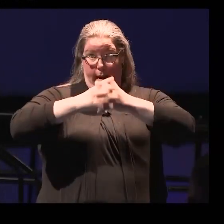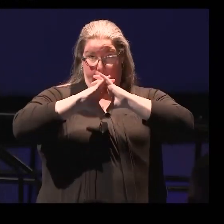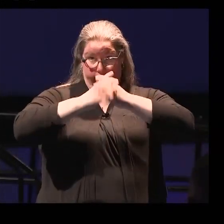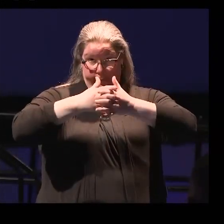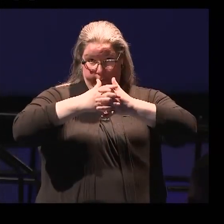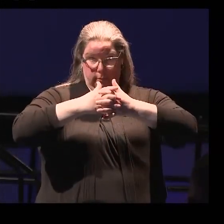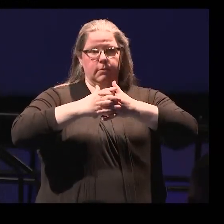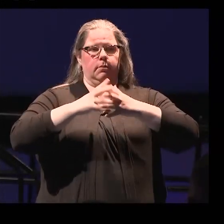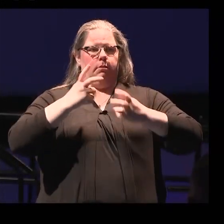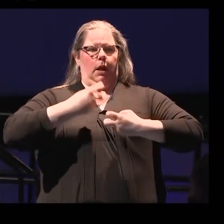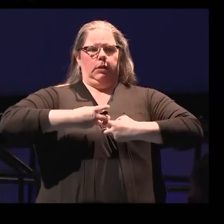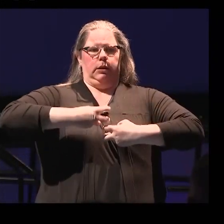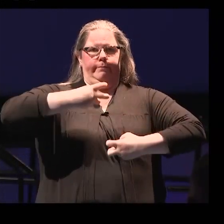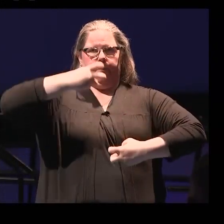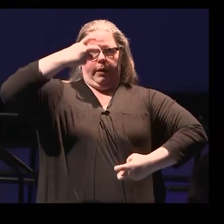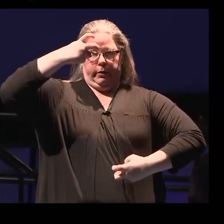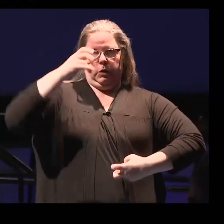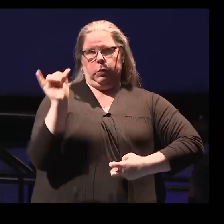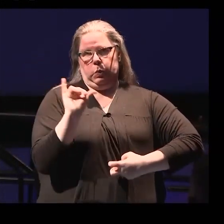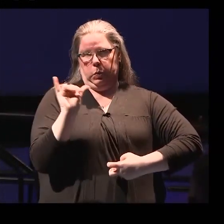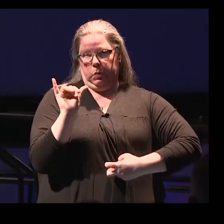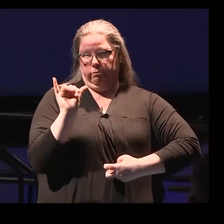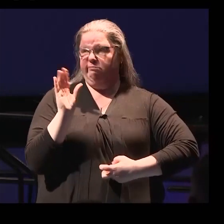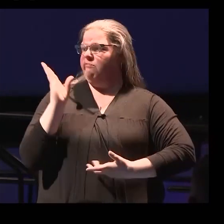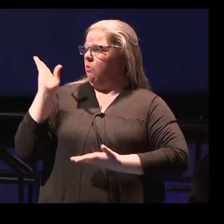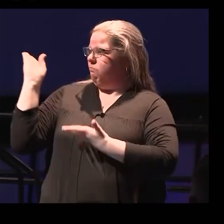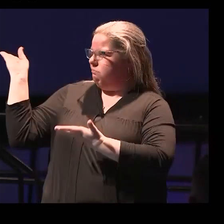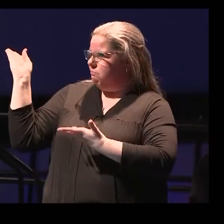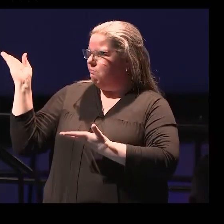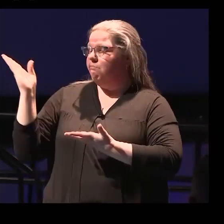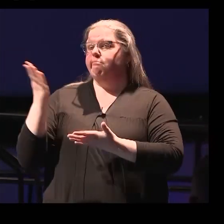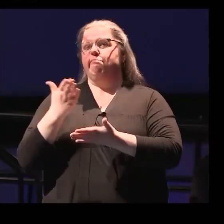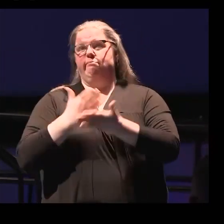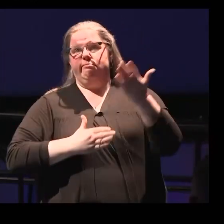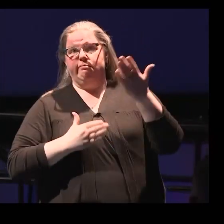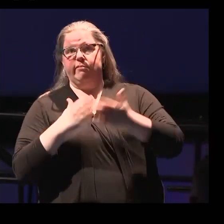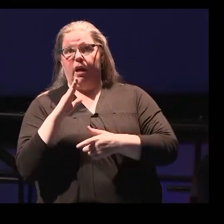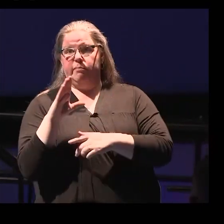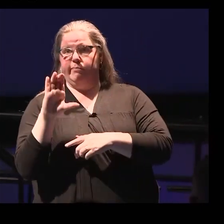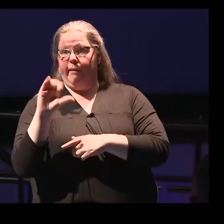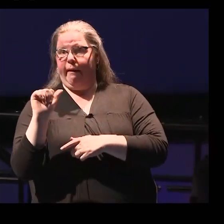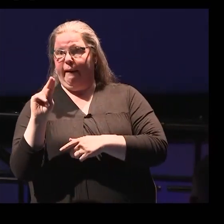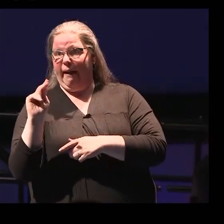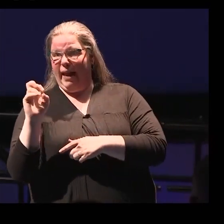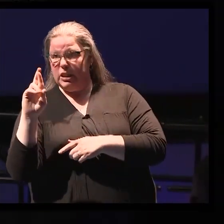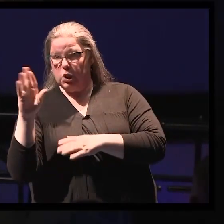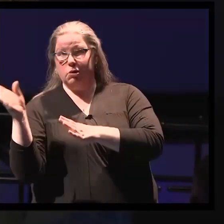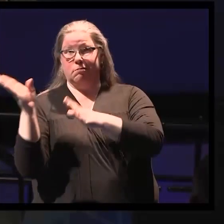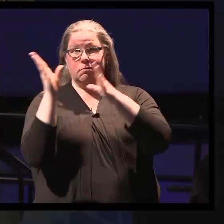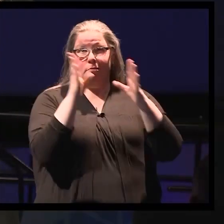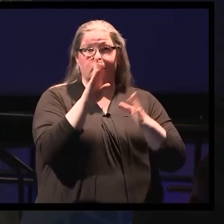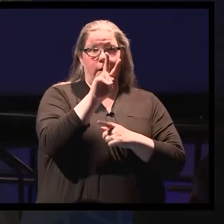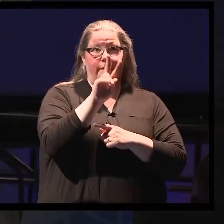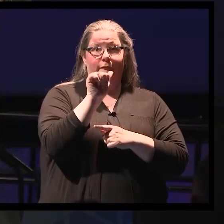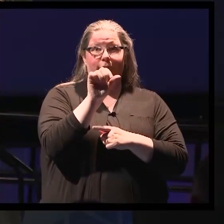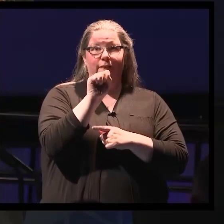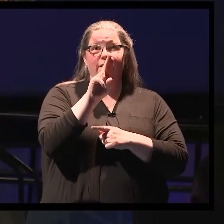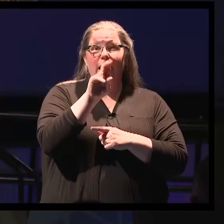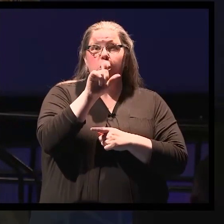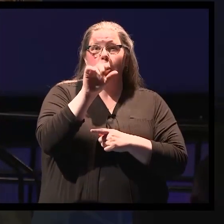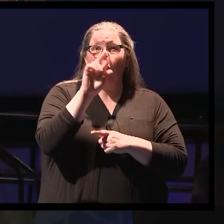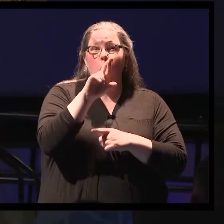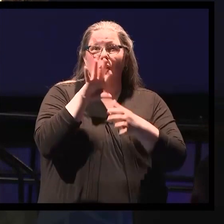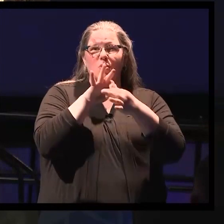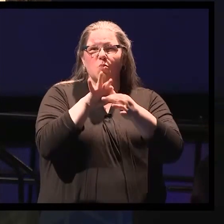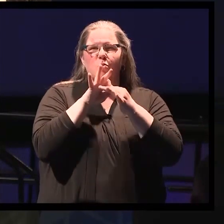And that can include things like oncology, so tumors of the brain and spine, vascular diseases, so diseases of the blood vessels